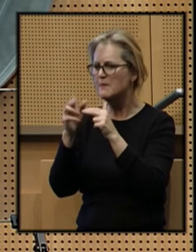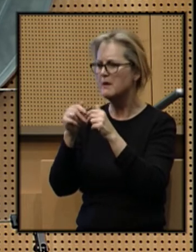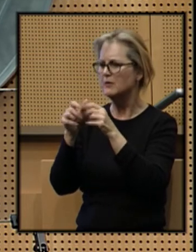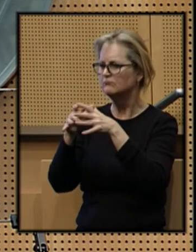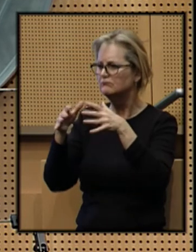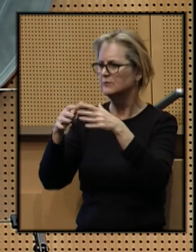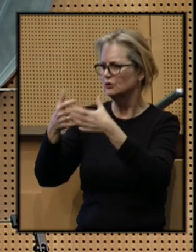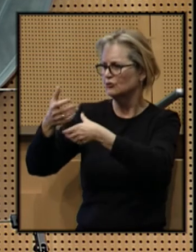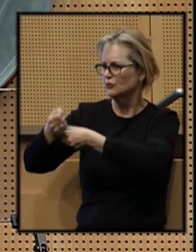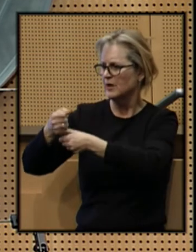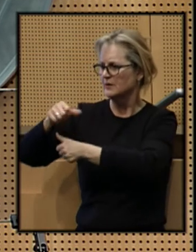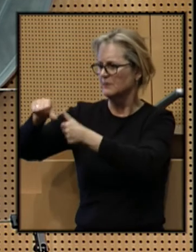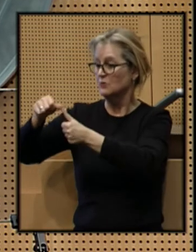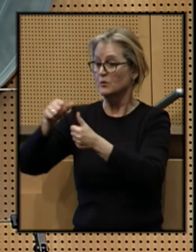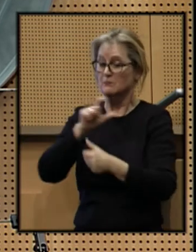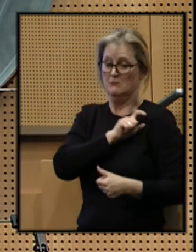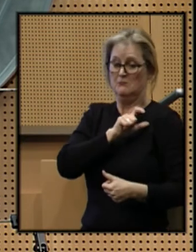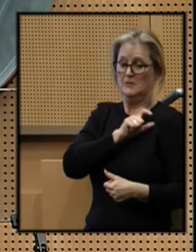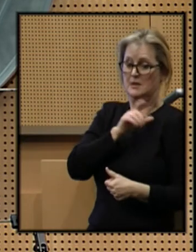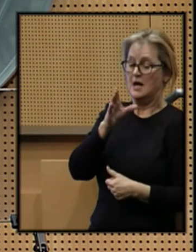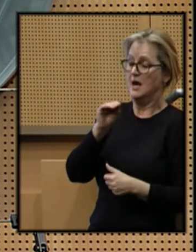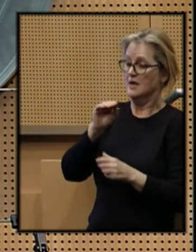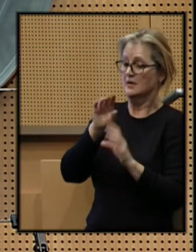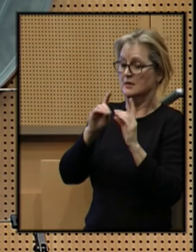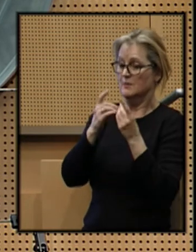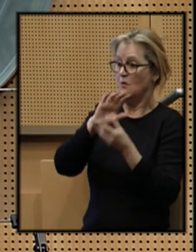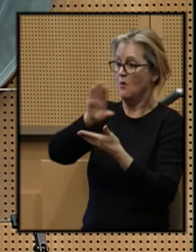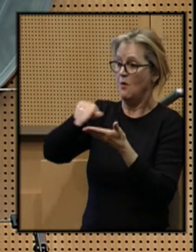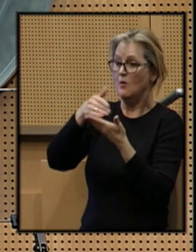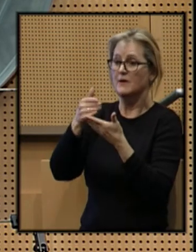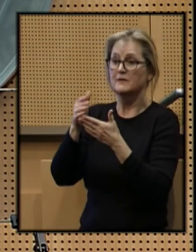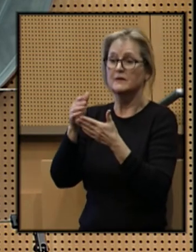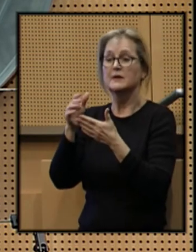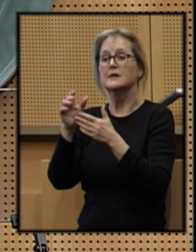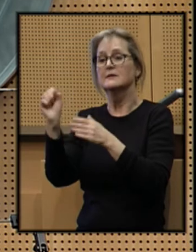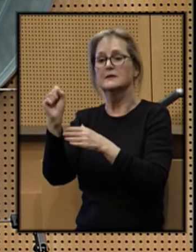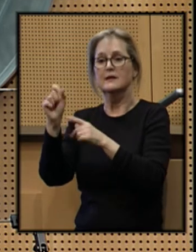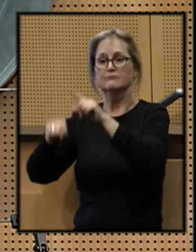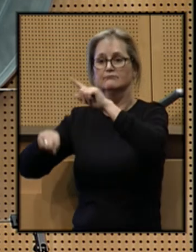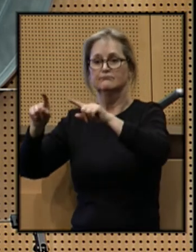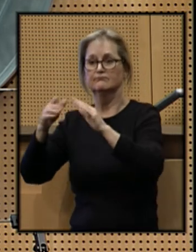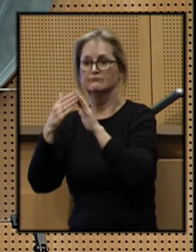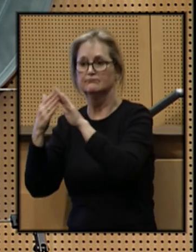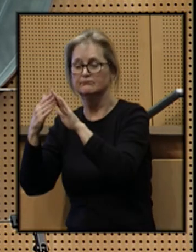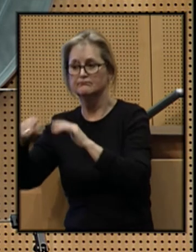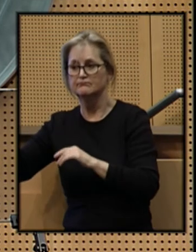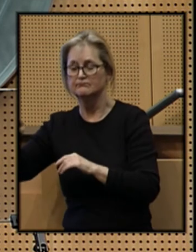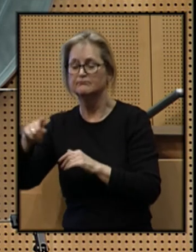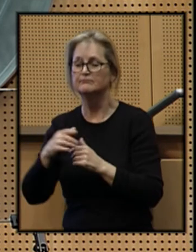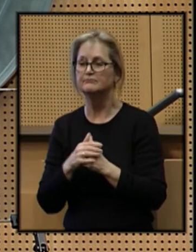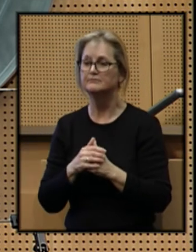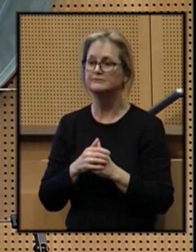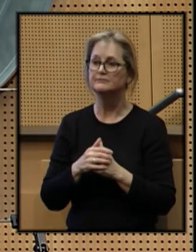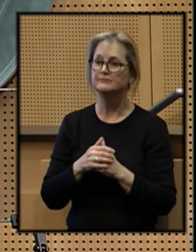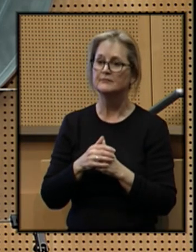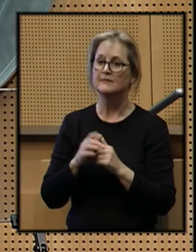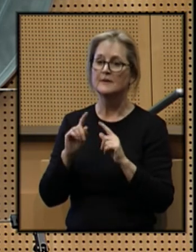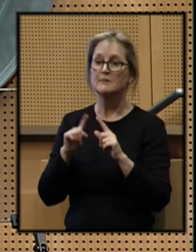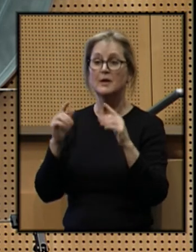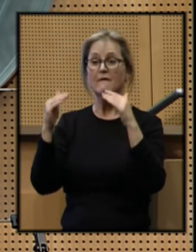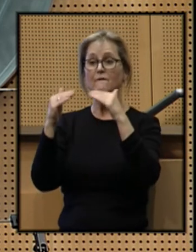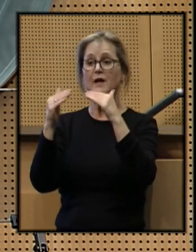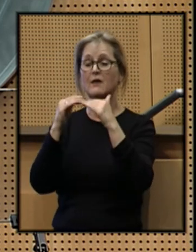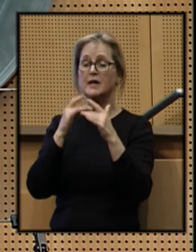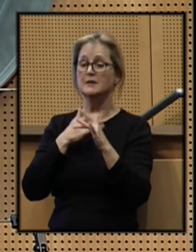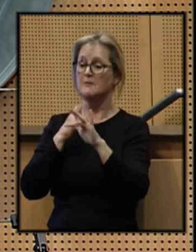between the police department and all of Seattle's diverse communities. But fair and